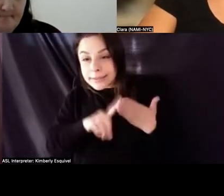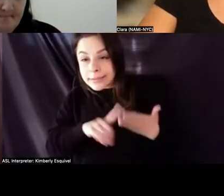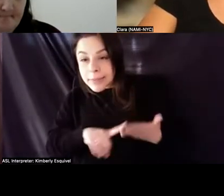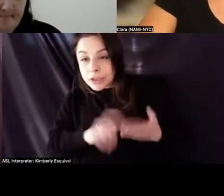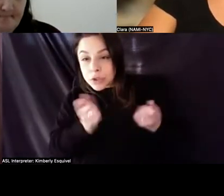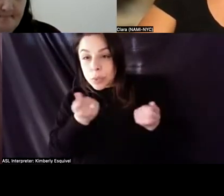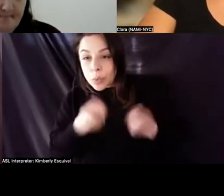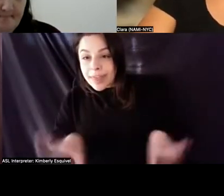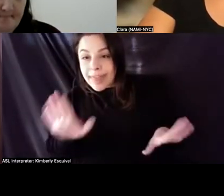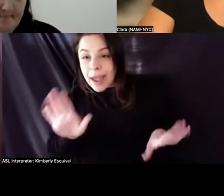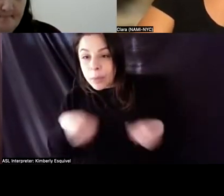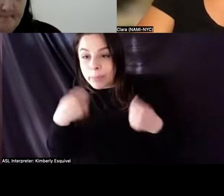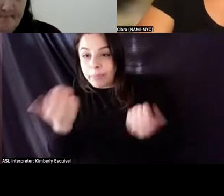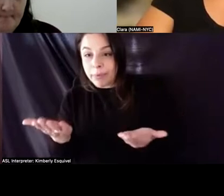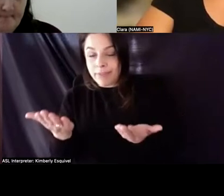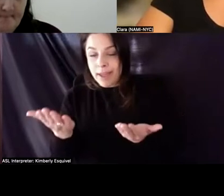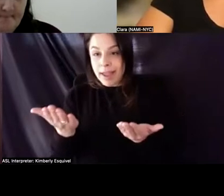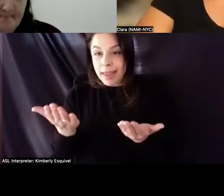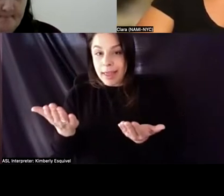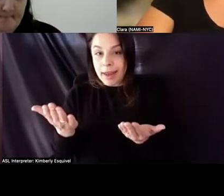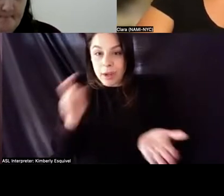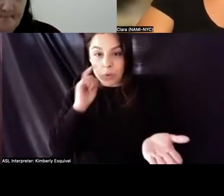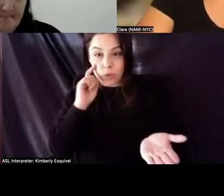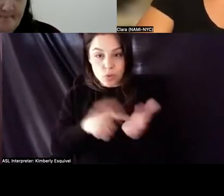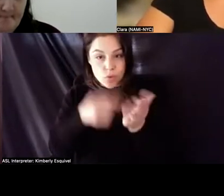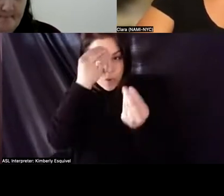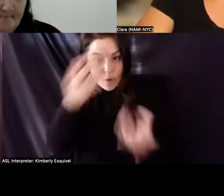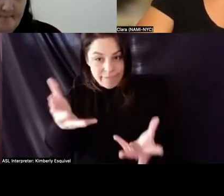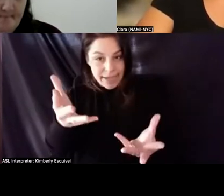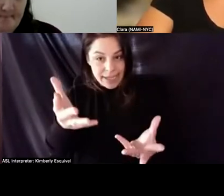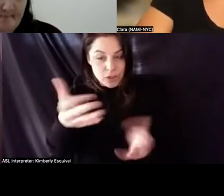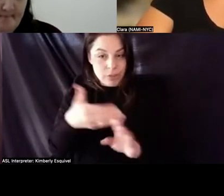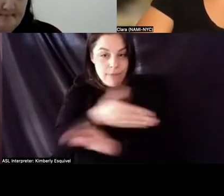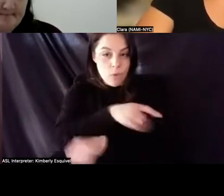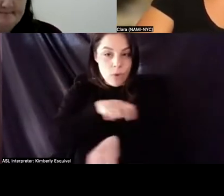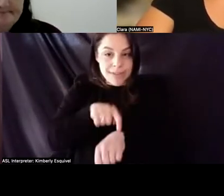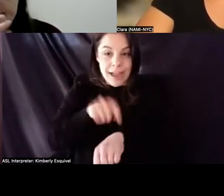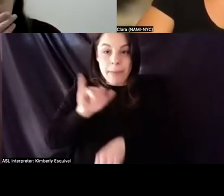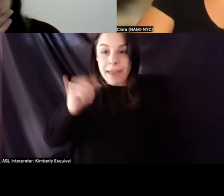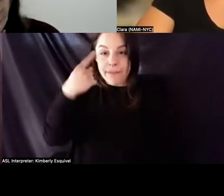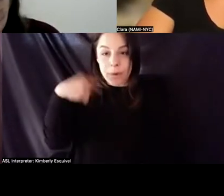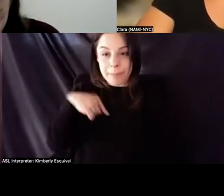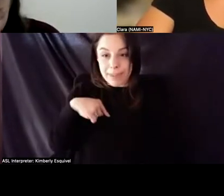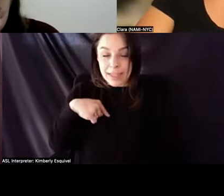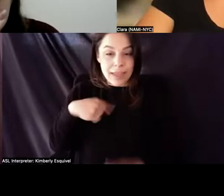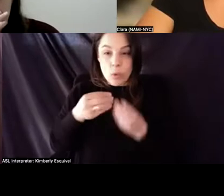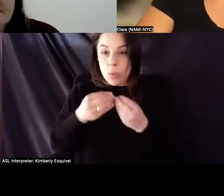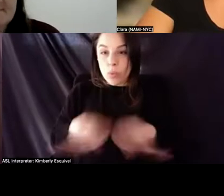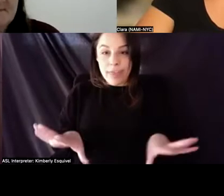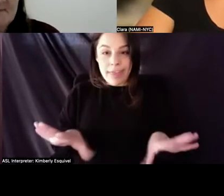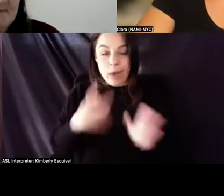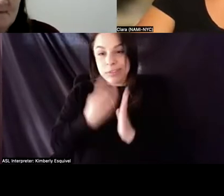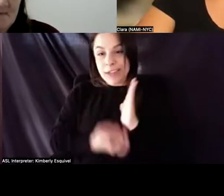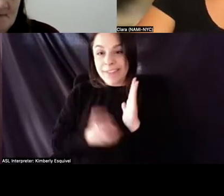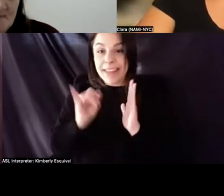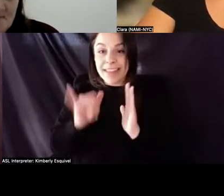um, uh, notification ahead of time. And that for me, you know, without going into my, like, that was